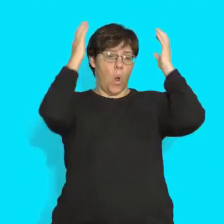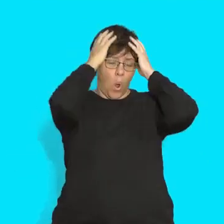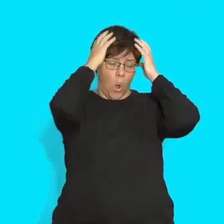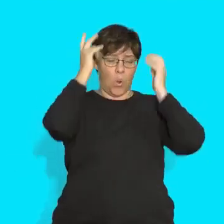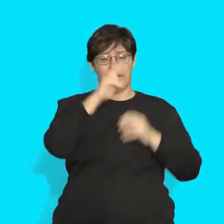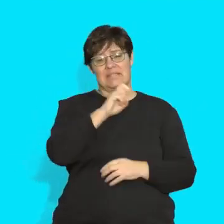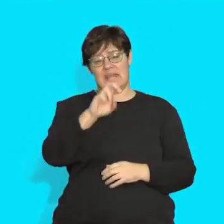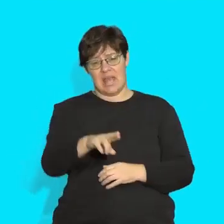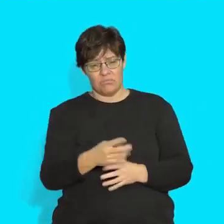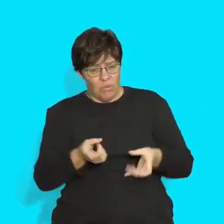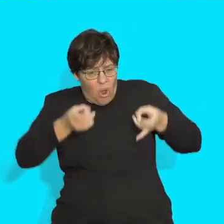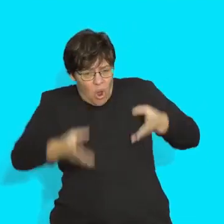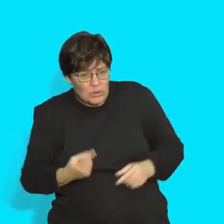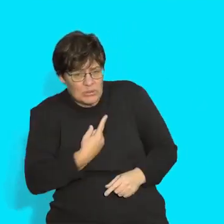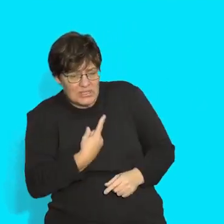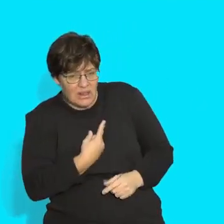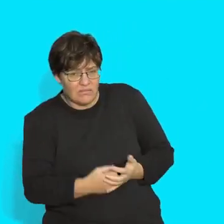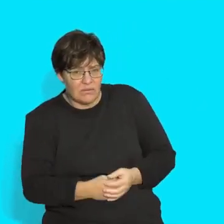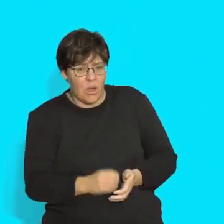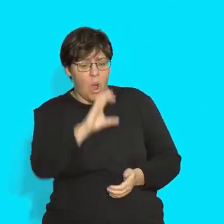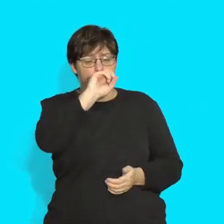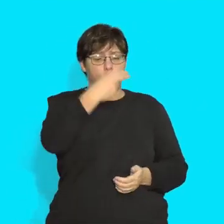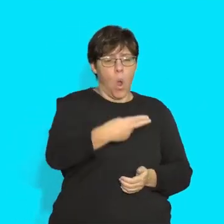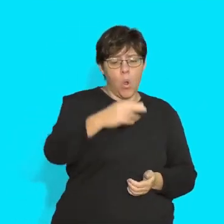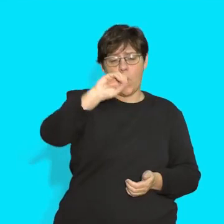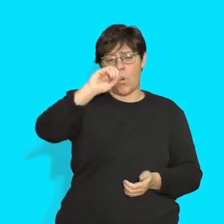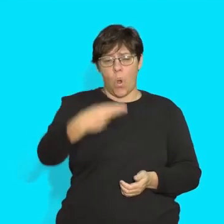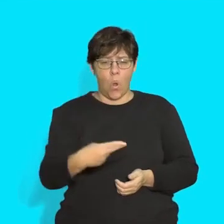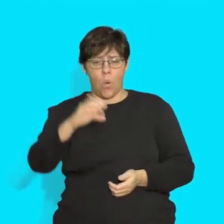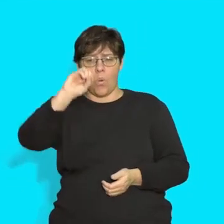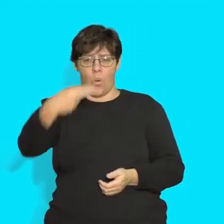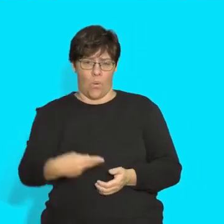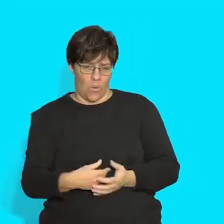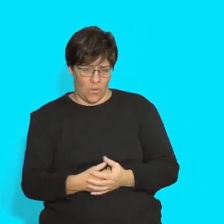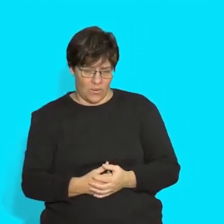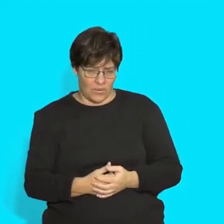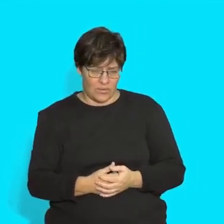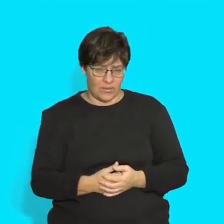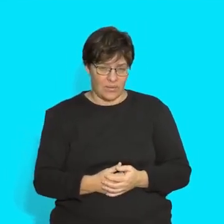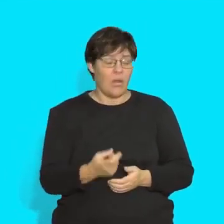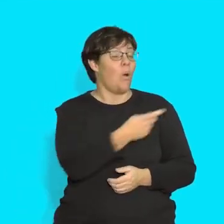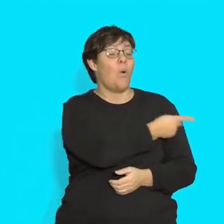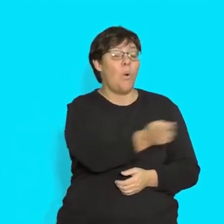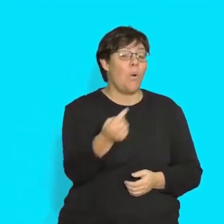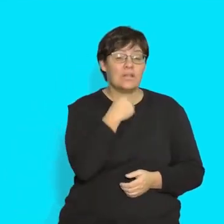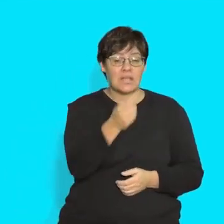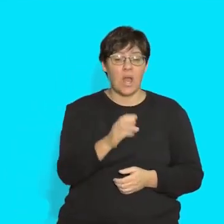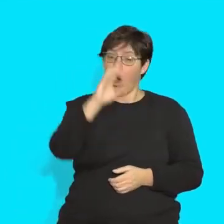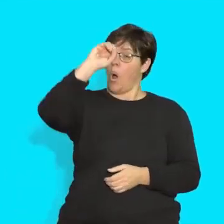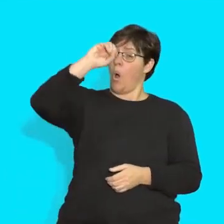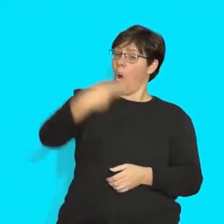Did you hurt yourself? Oh, oh, oh. Now, children, all say, oh.